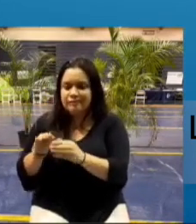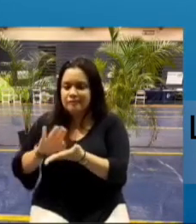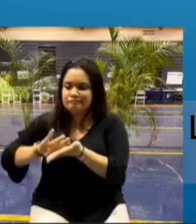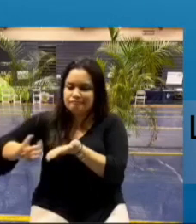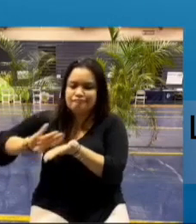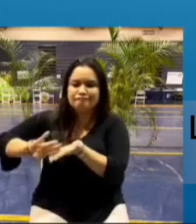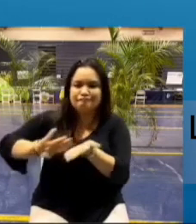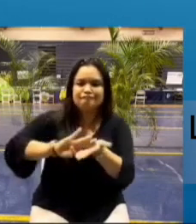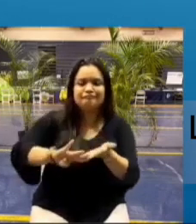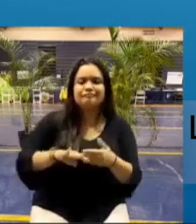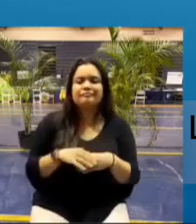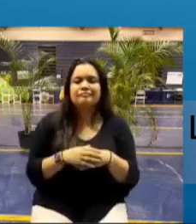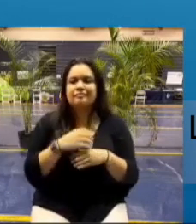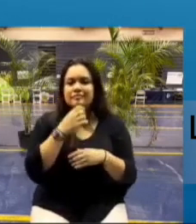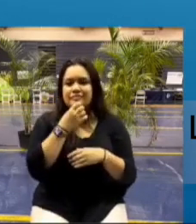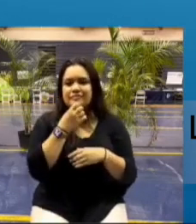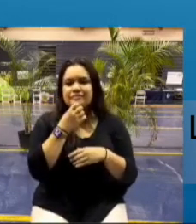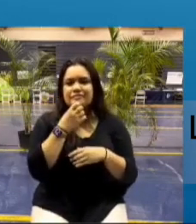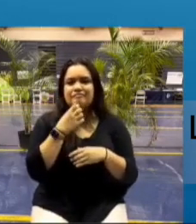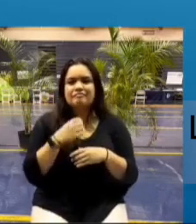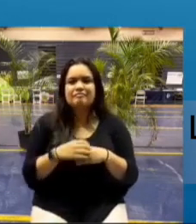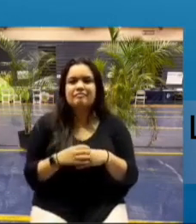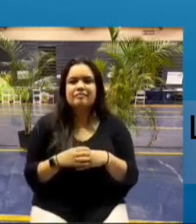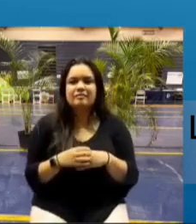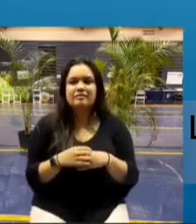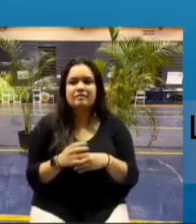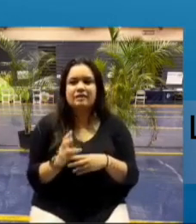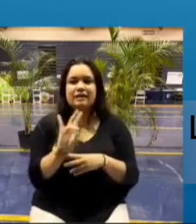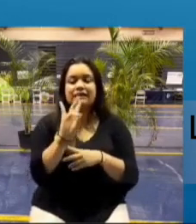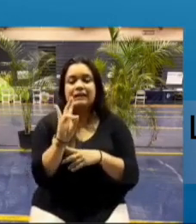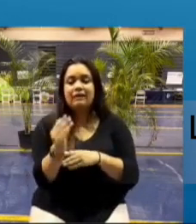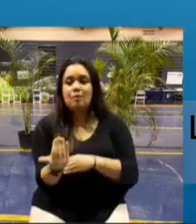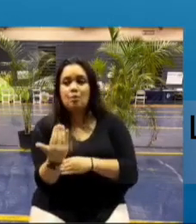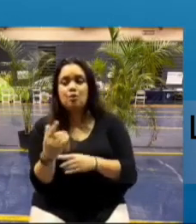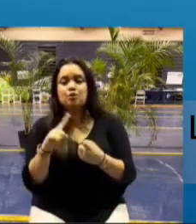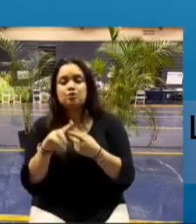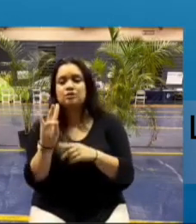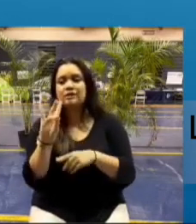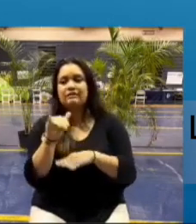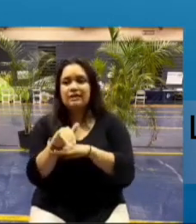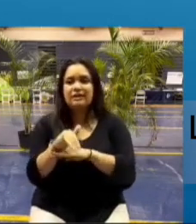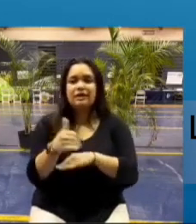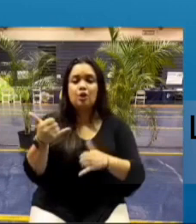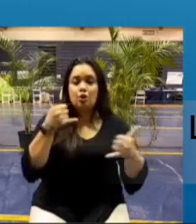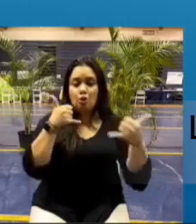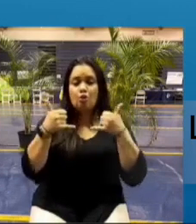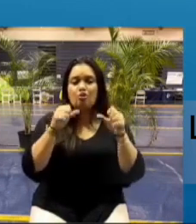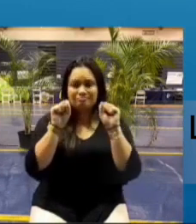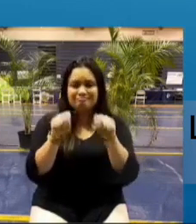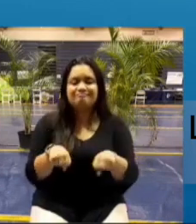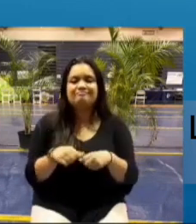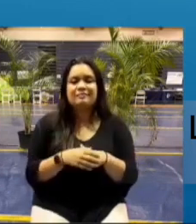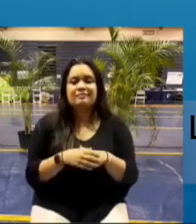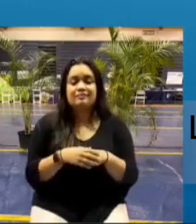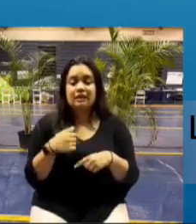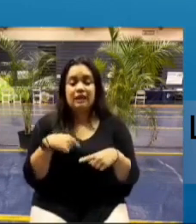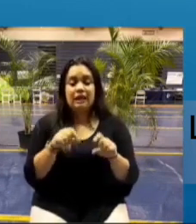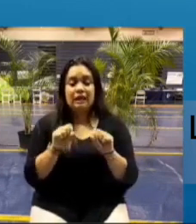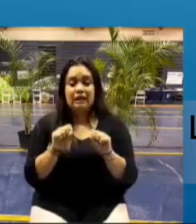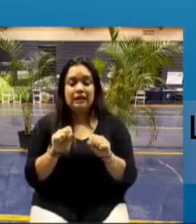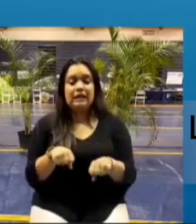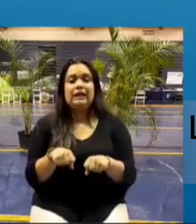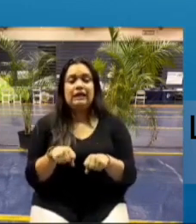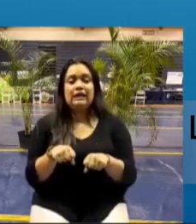any questions answered and one of our staff as well as an email i can't speak to